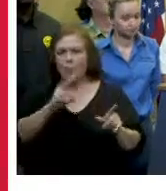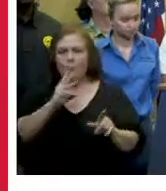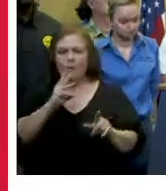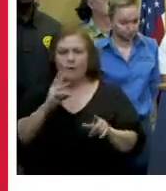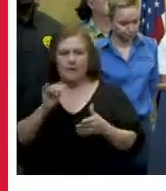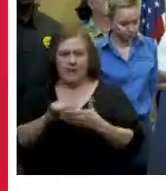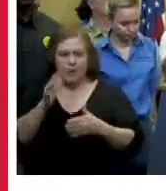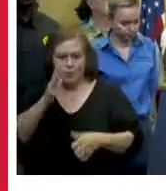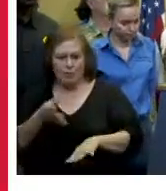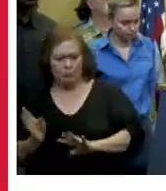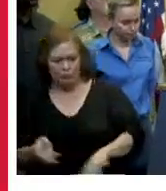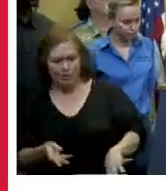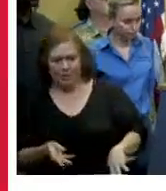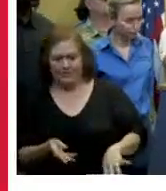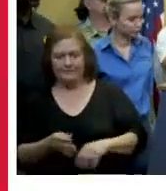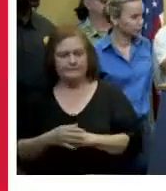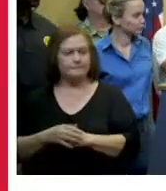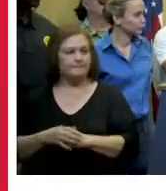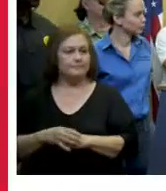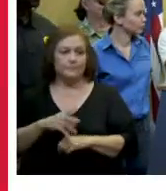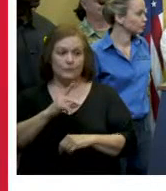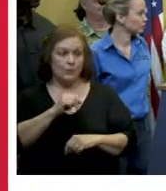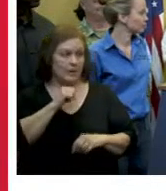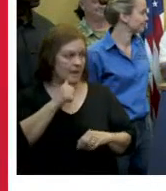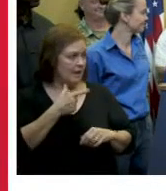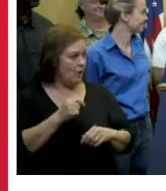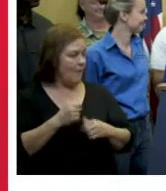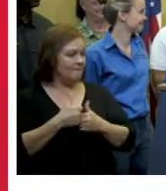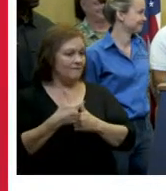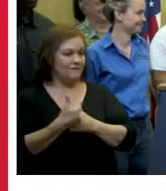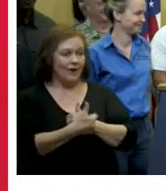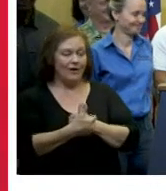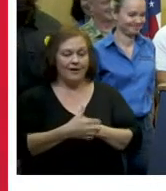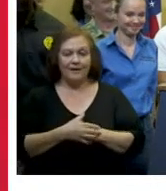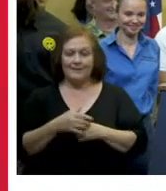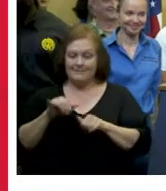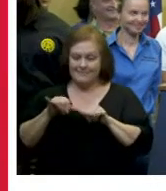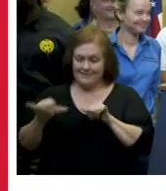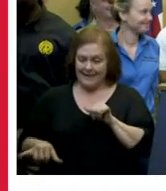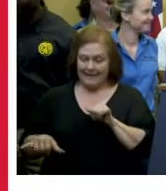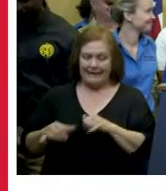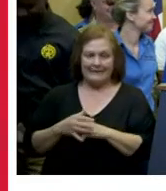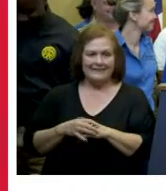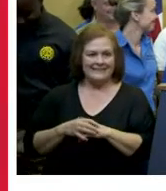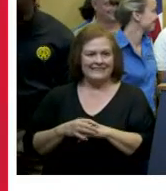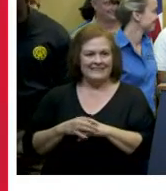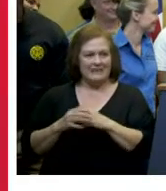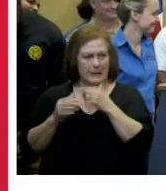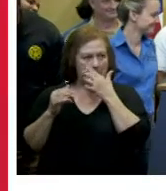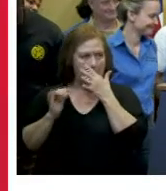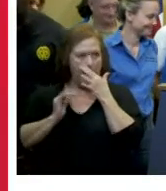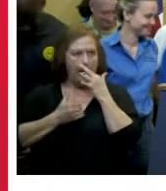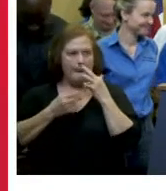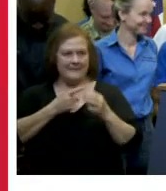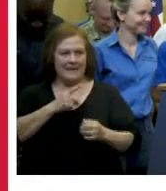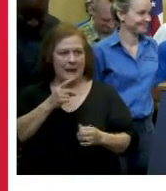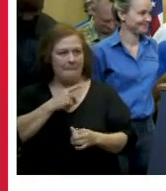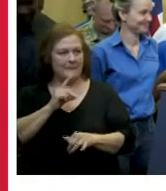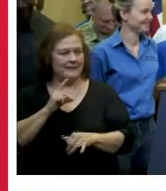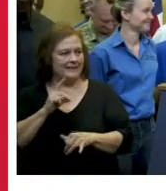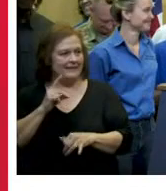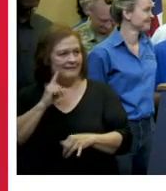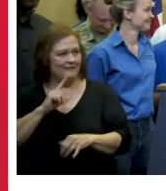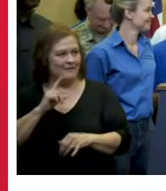thank you gassan don't go far you know that okay ramsey green who is our deputy director of